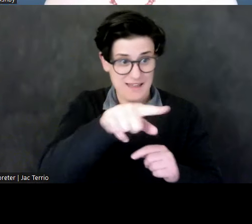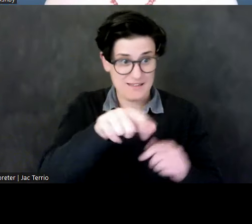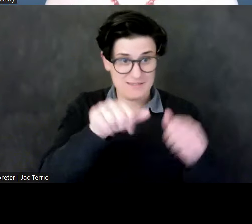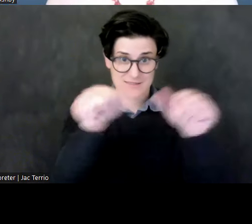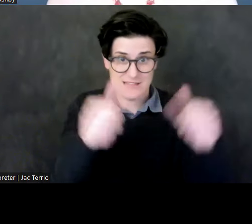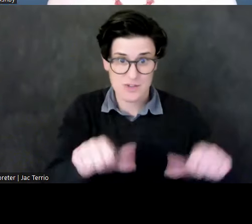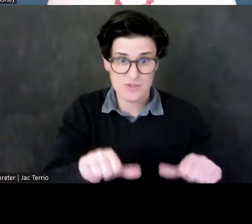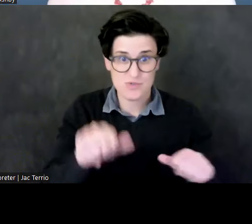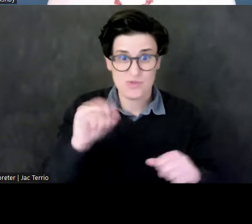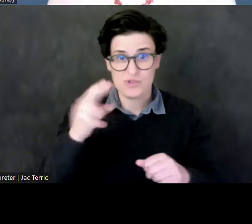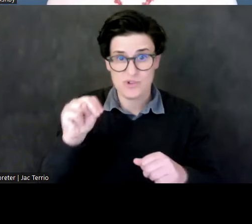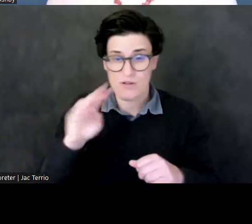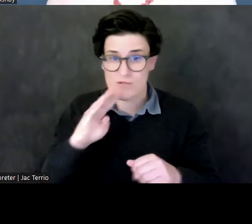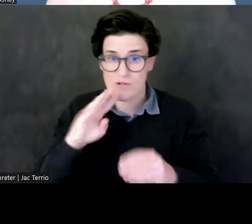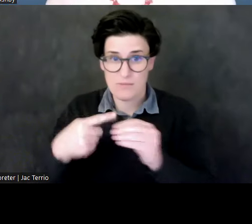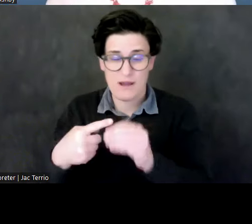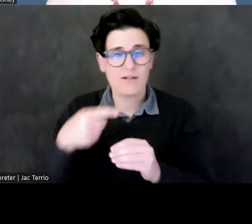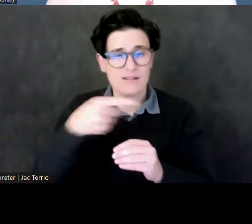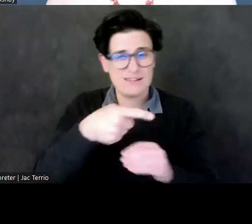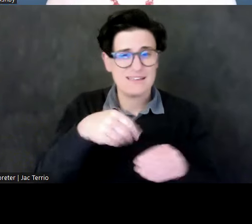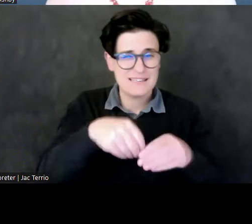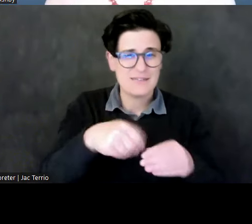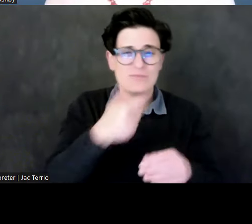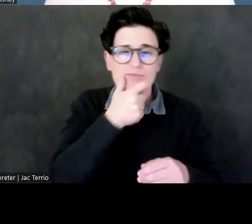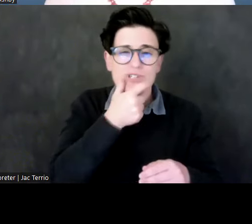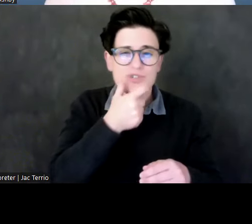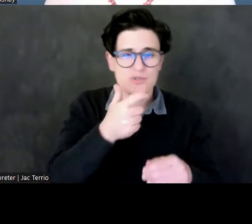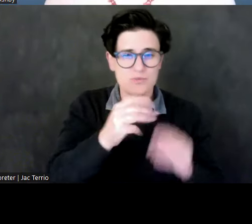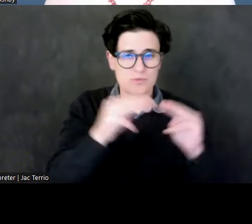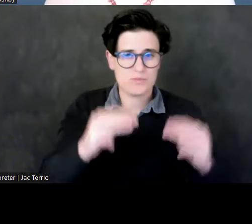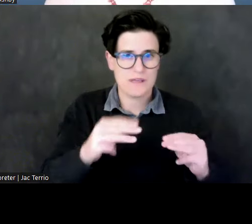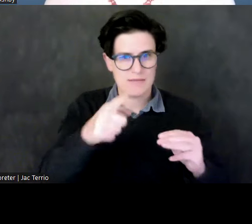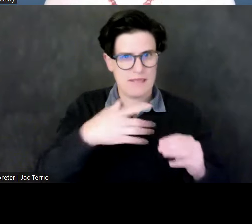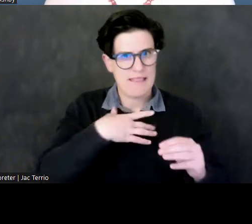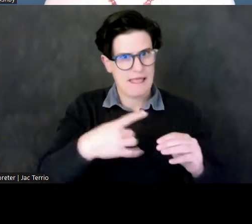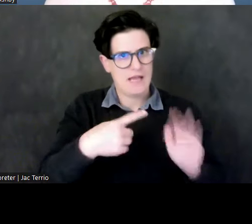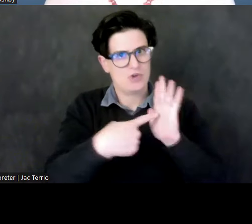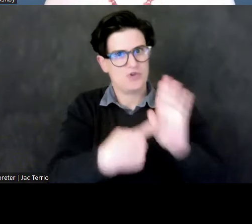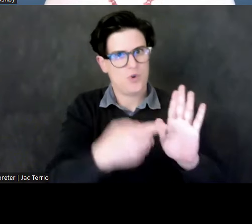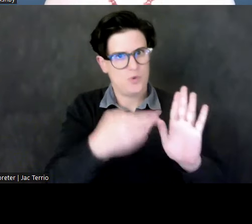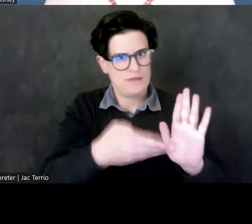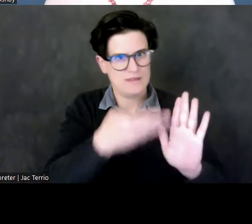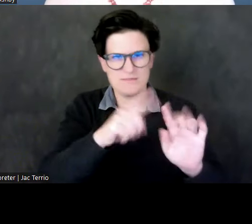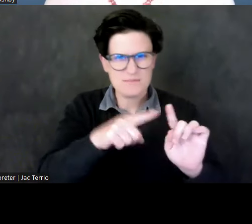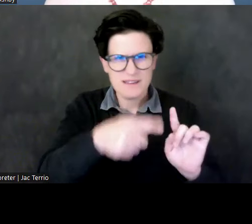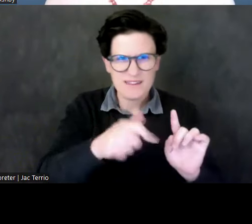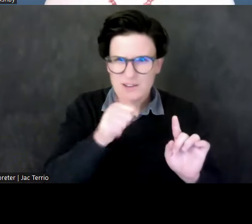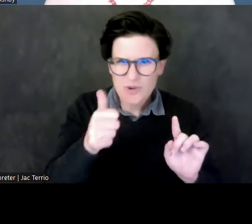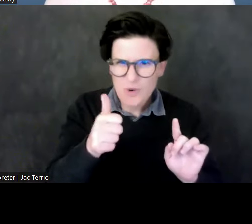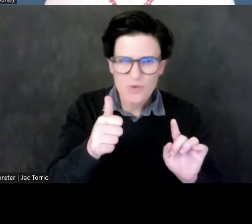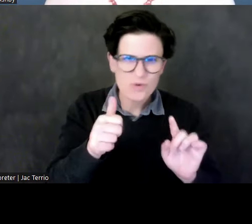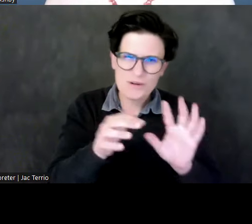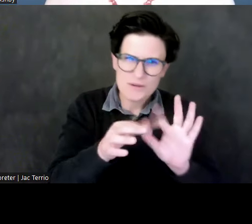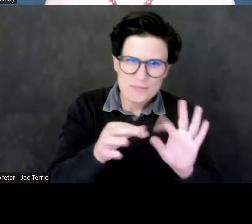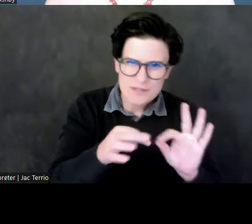held in the British Museum. They love to display this, they don't like to talk too much about the fact that it was taken